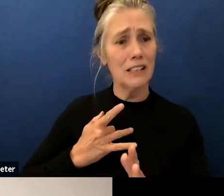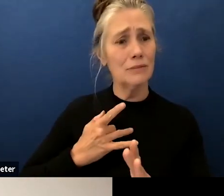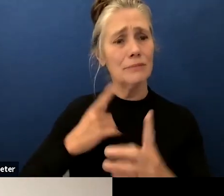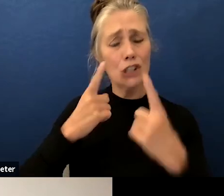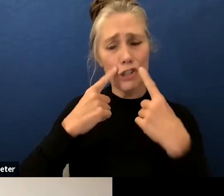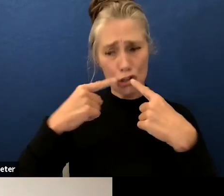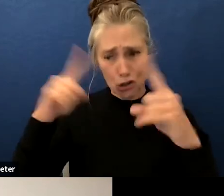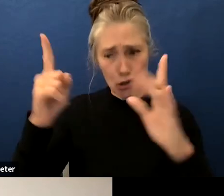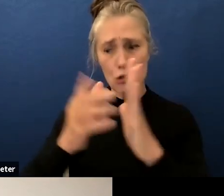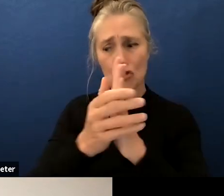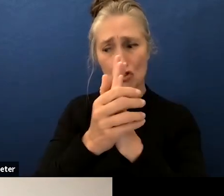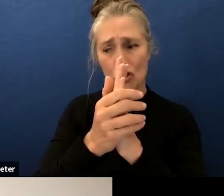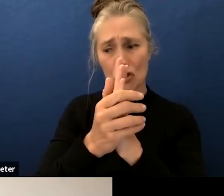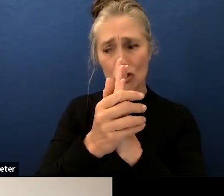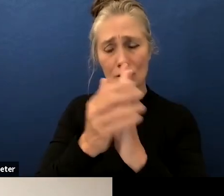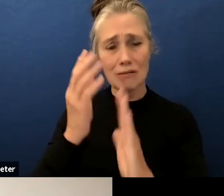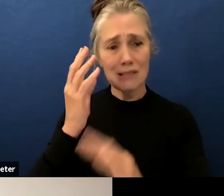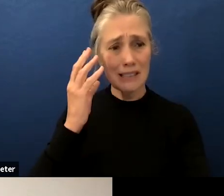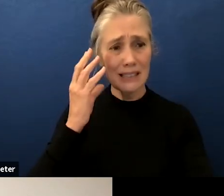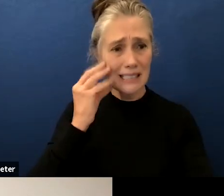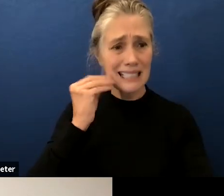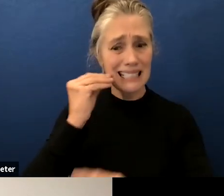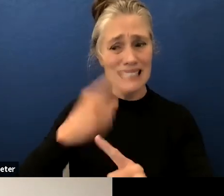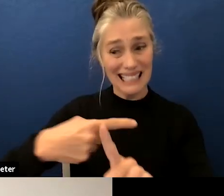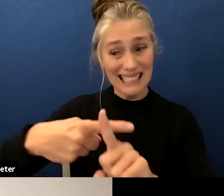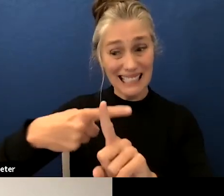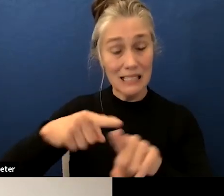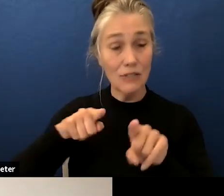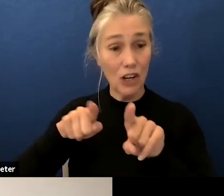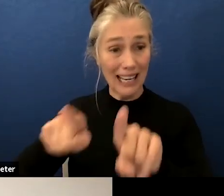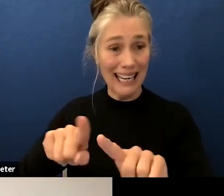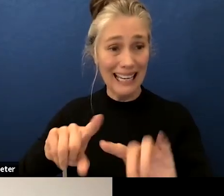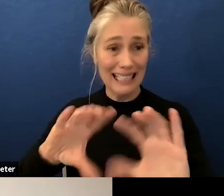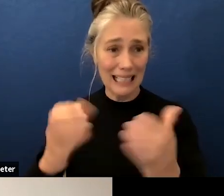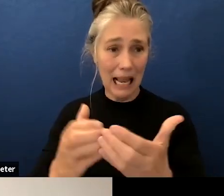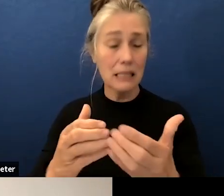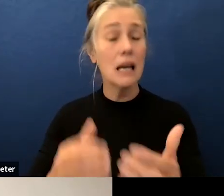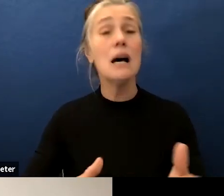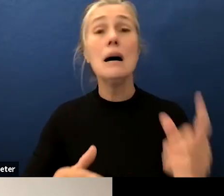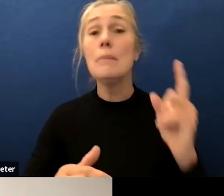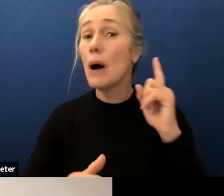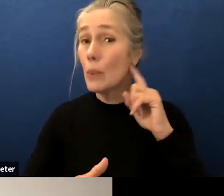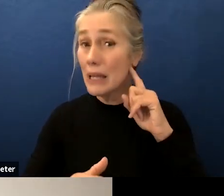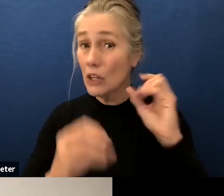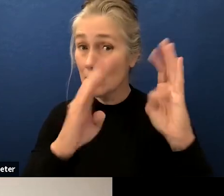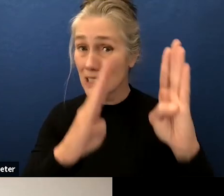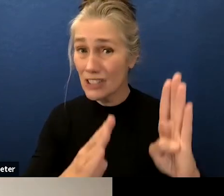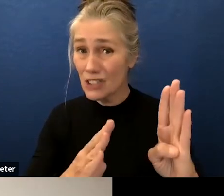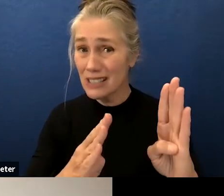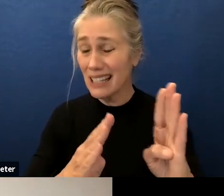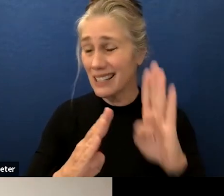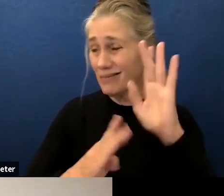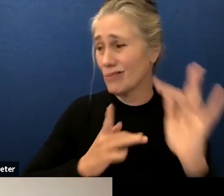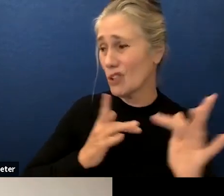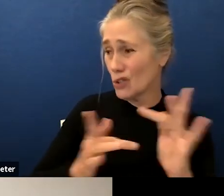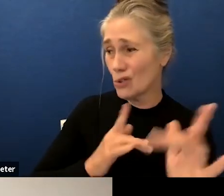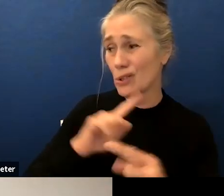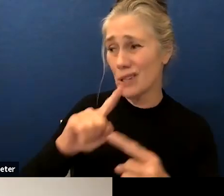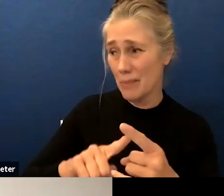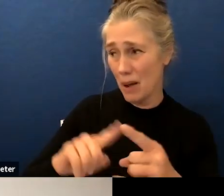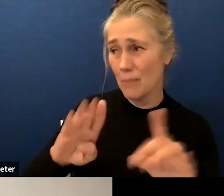concern uh that we are hearing from teachers saying they are very uh they're worried about the behavior they're seeing